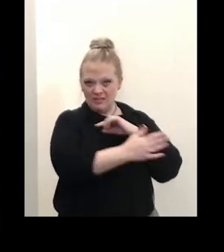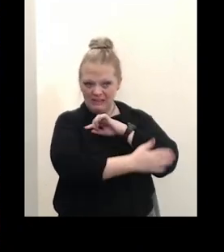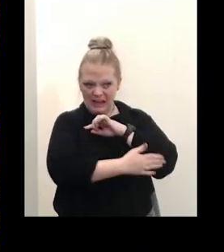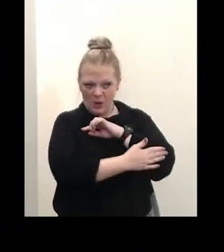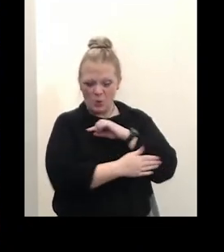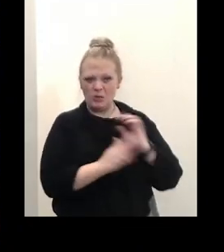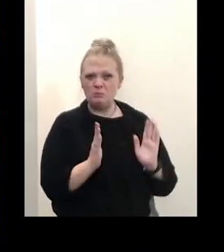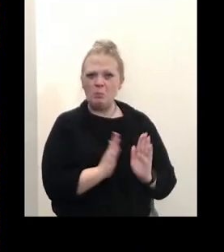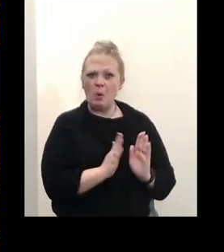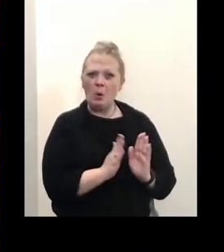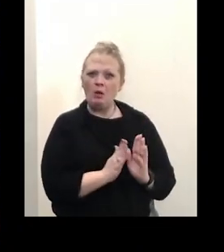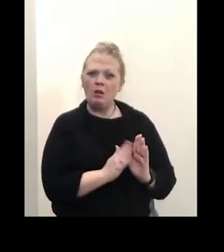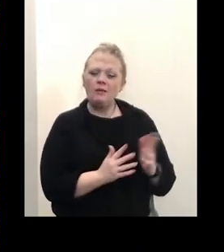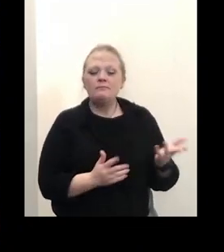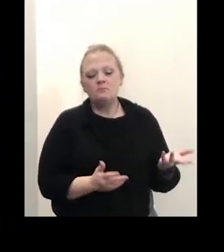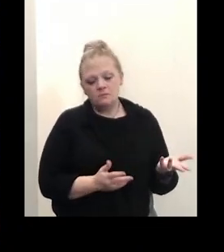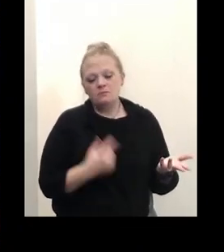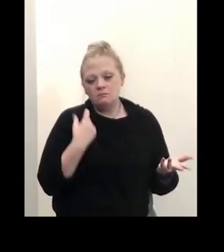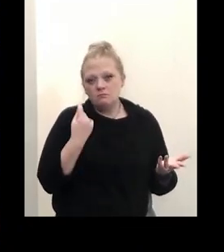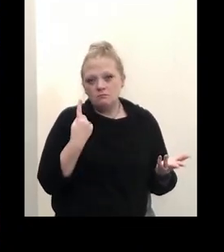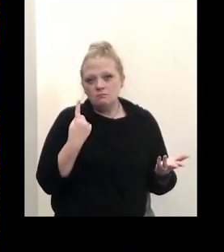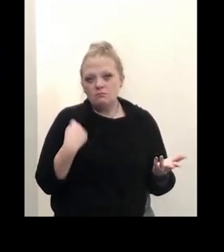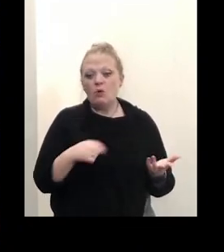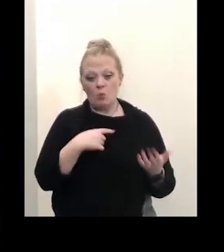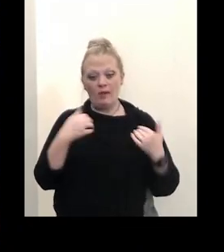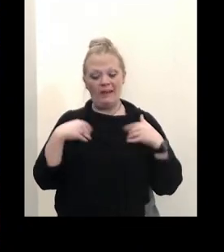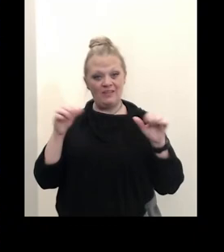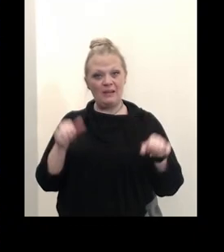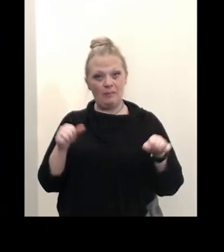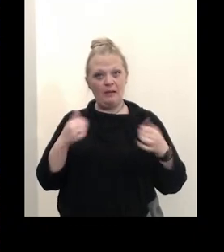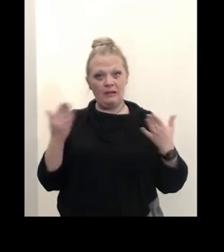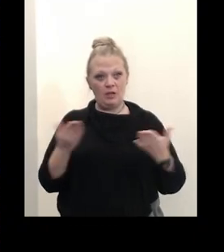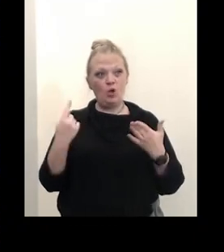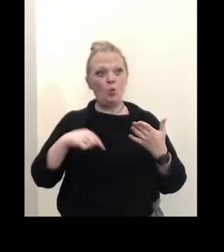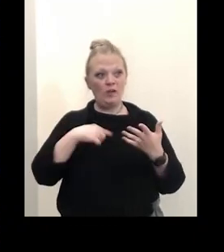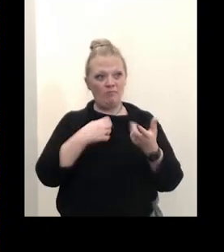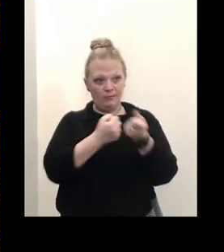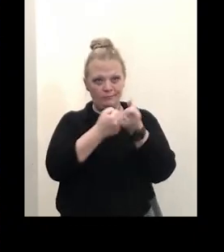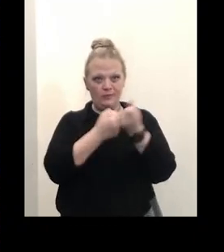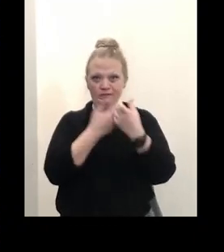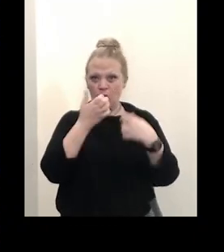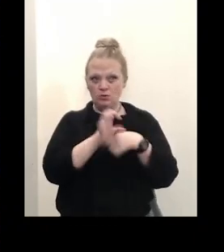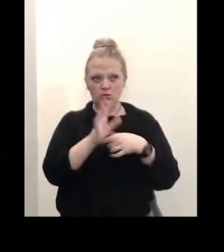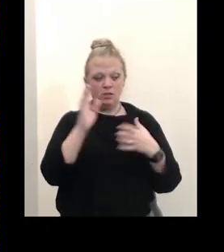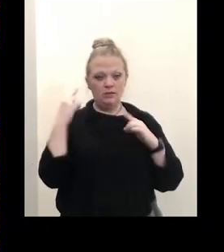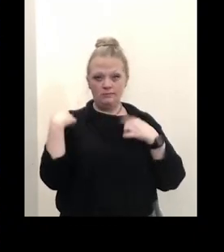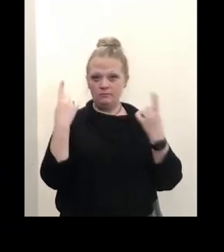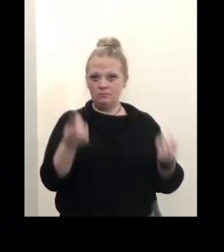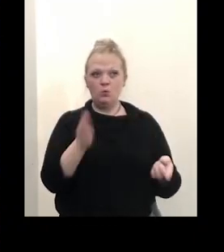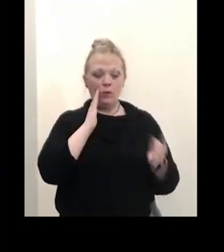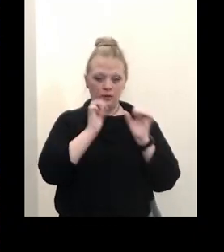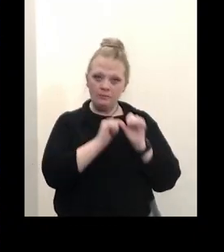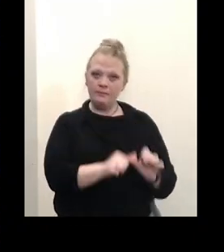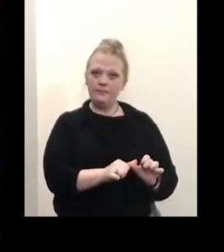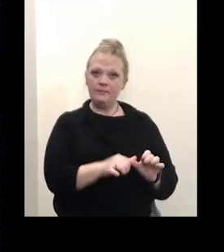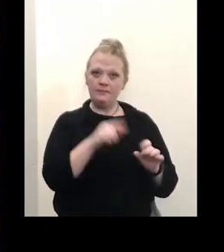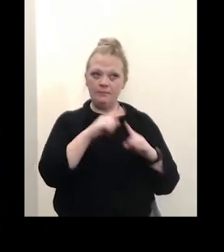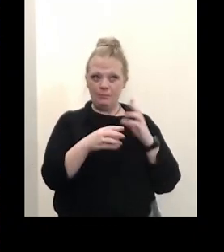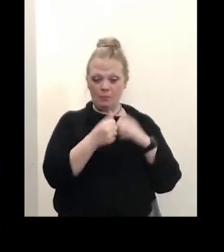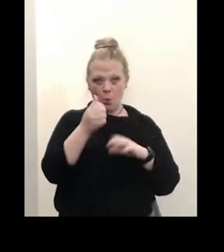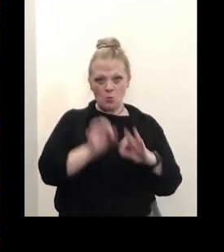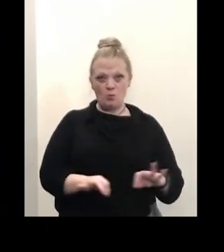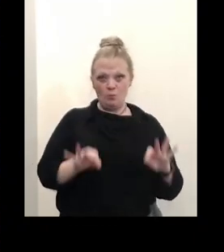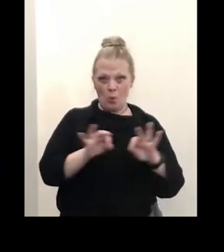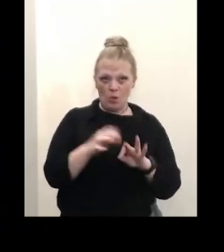but we have the capability here we've been enforcing all along and we'll continue to enforce but the most important thing lately